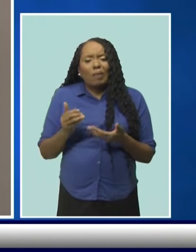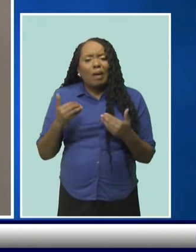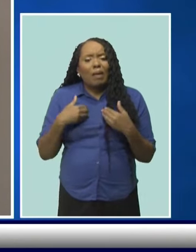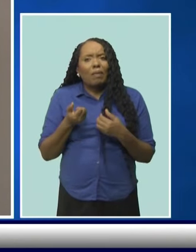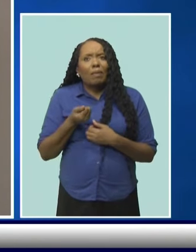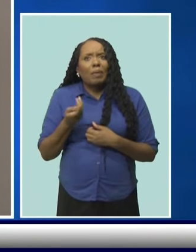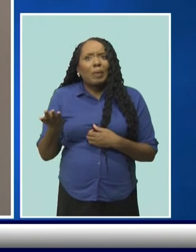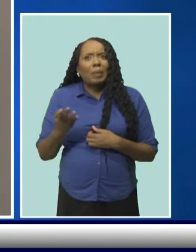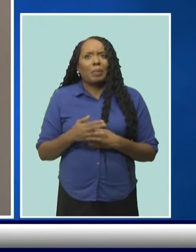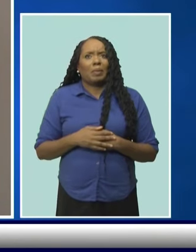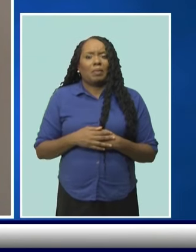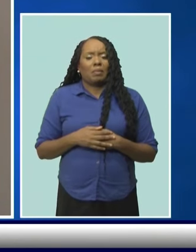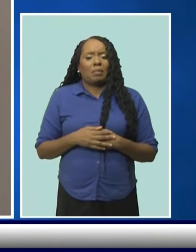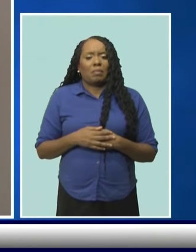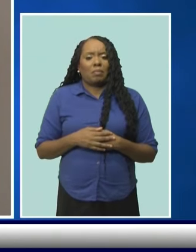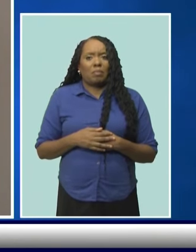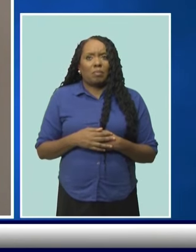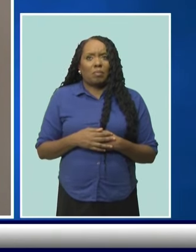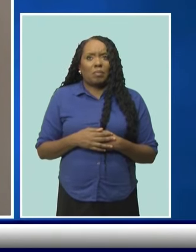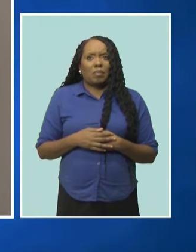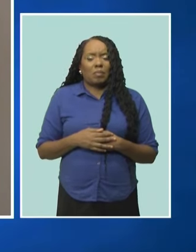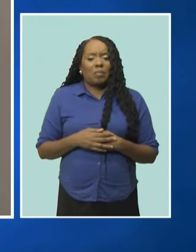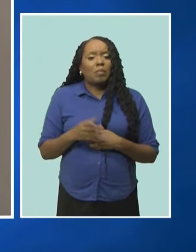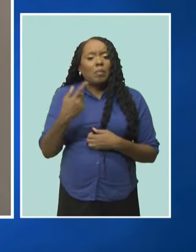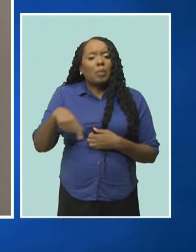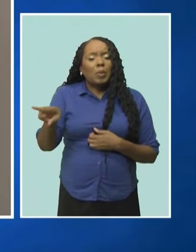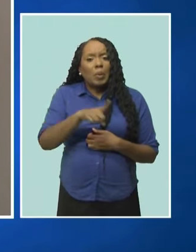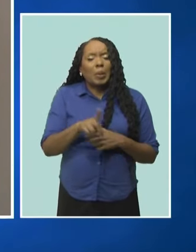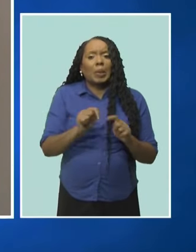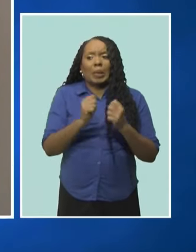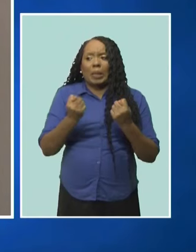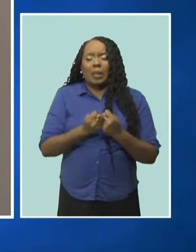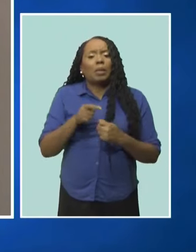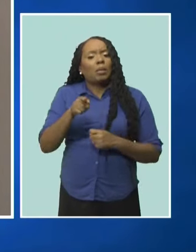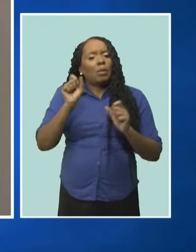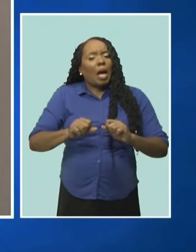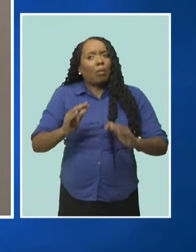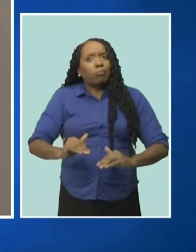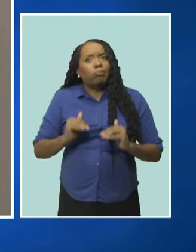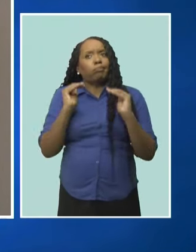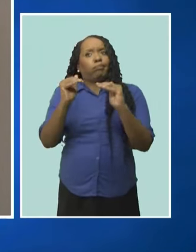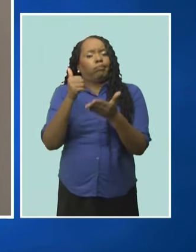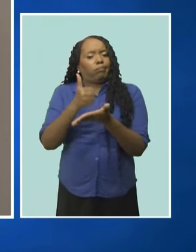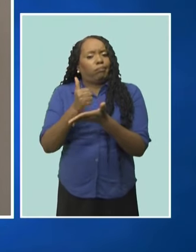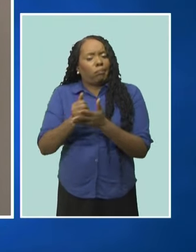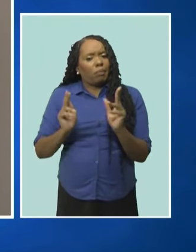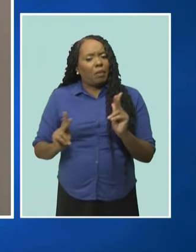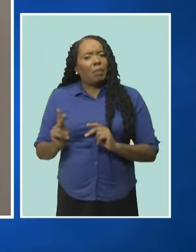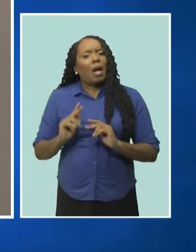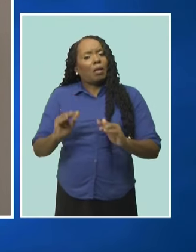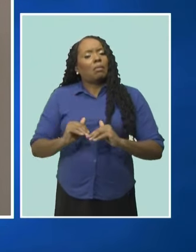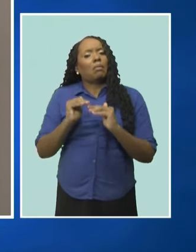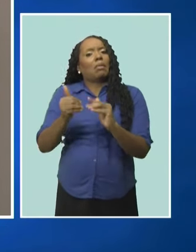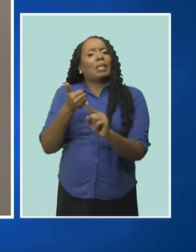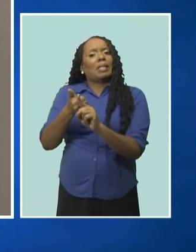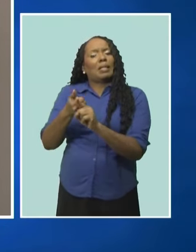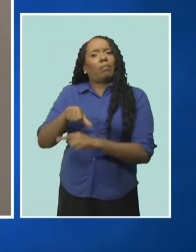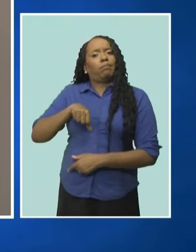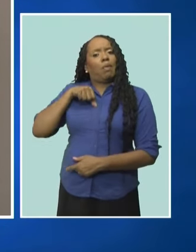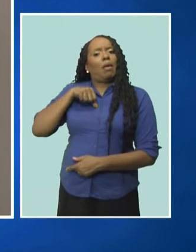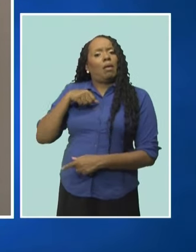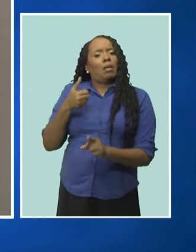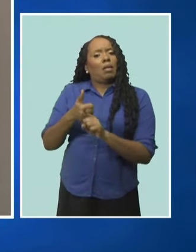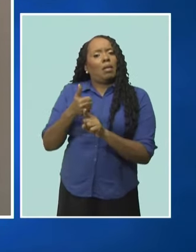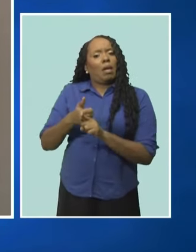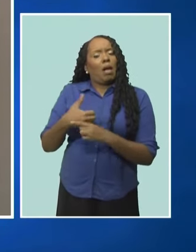You heard the theme. By uplifting them. Uplifting their potential. Uplifting their self-esteem, confidence, and